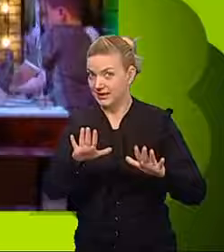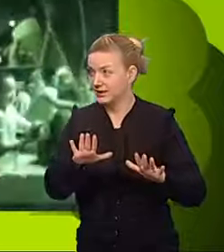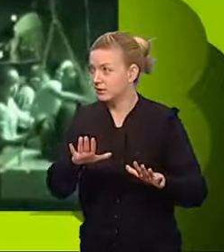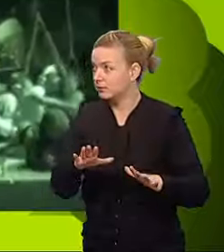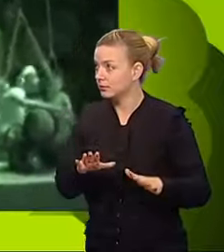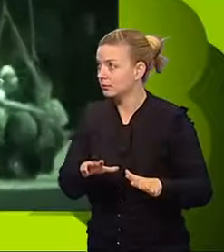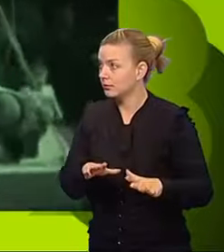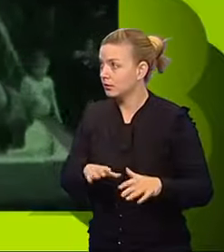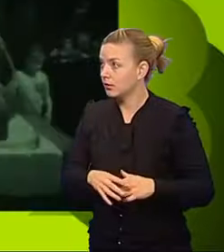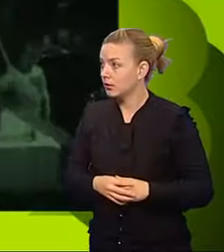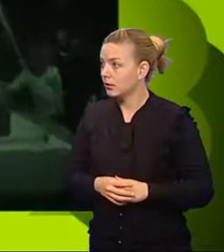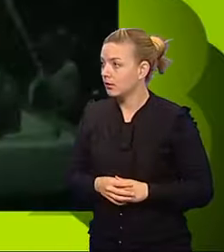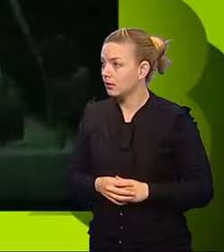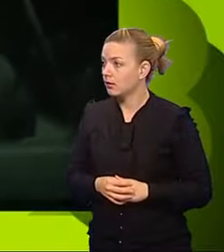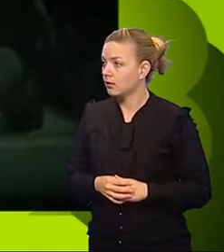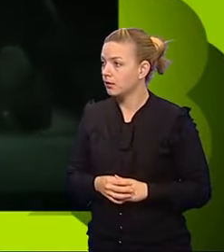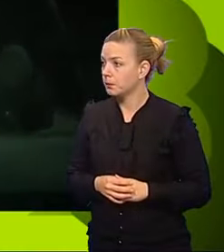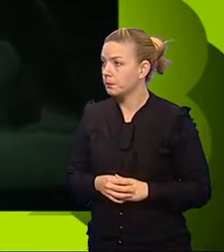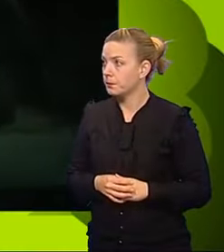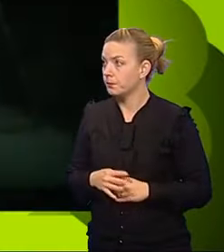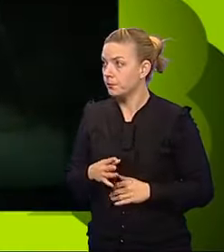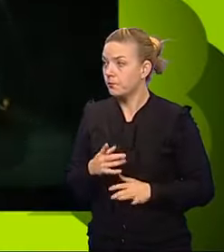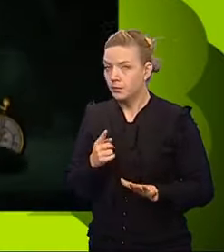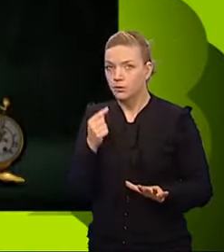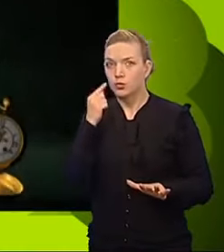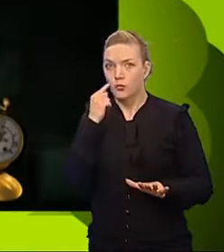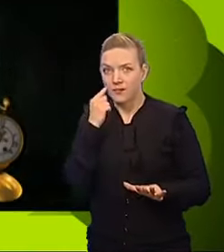Can you help me? Remember, move softly.